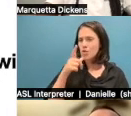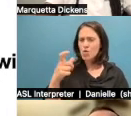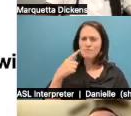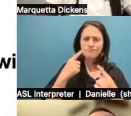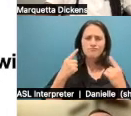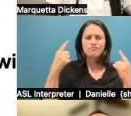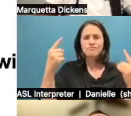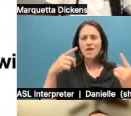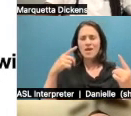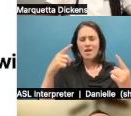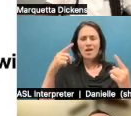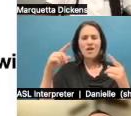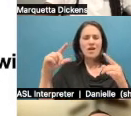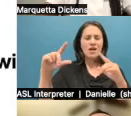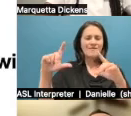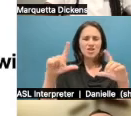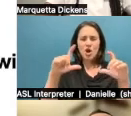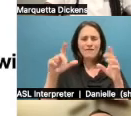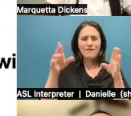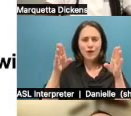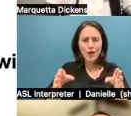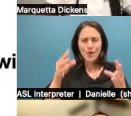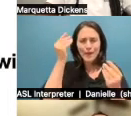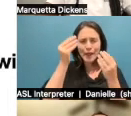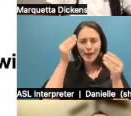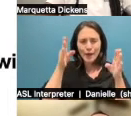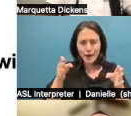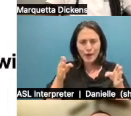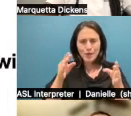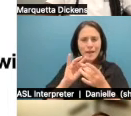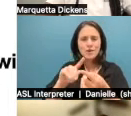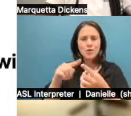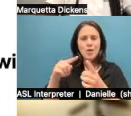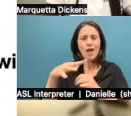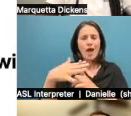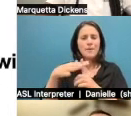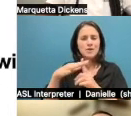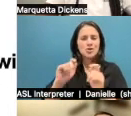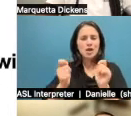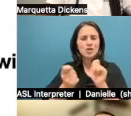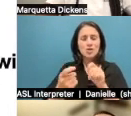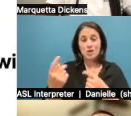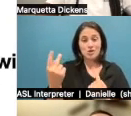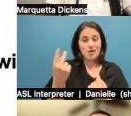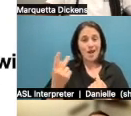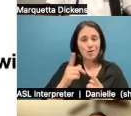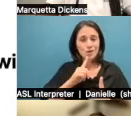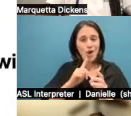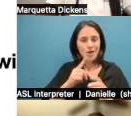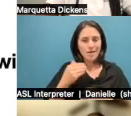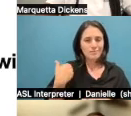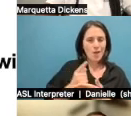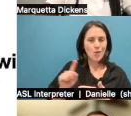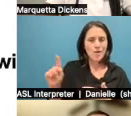and thinker, she and I were talking about this the other week about how it's like, I feel like essentially in newsrooms, people